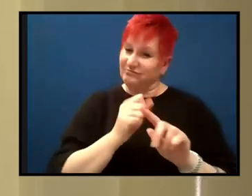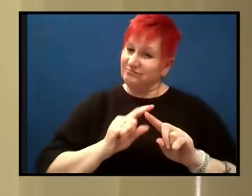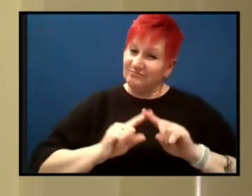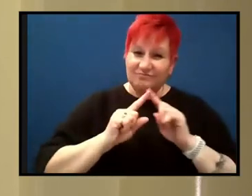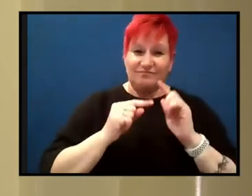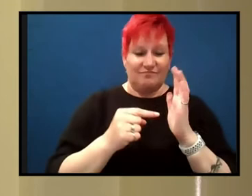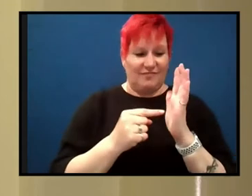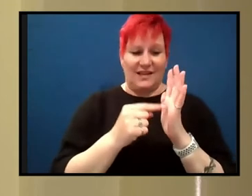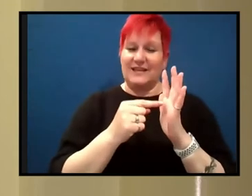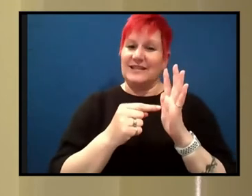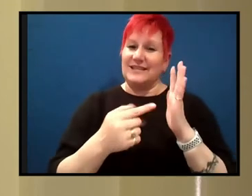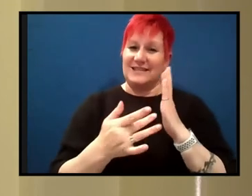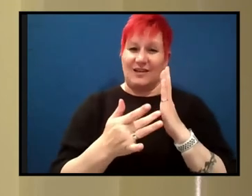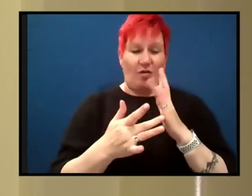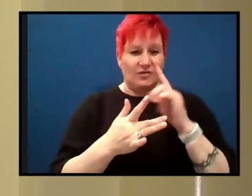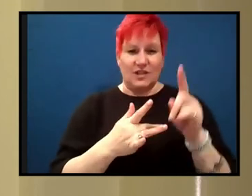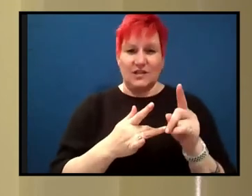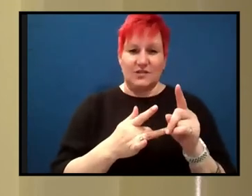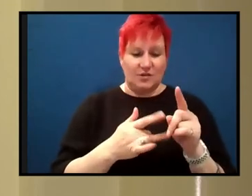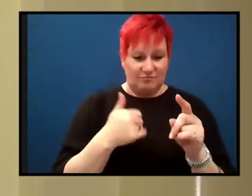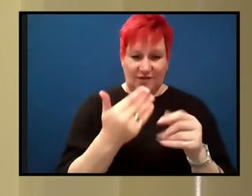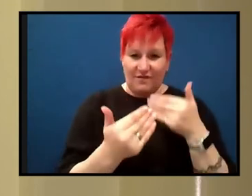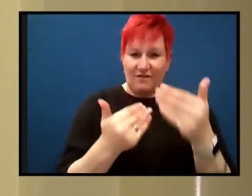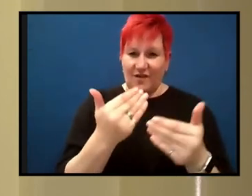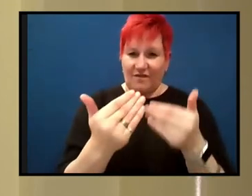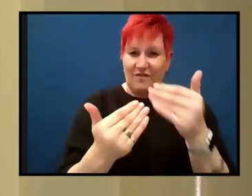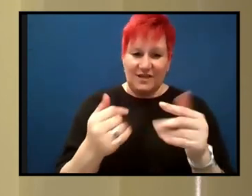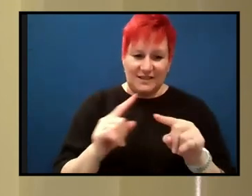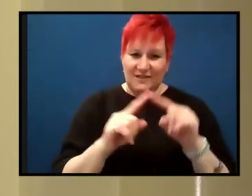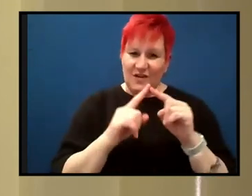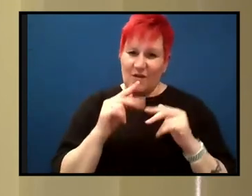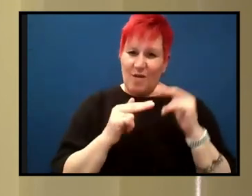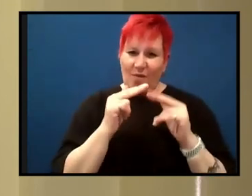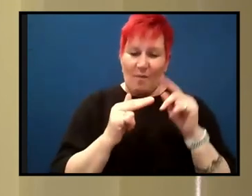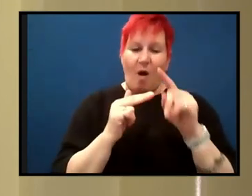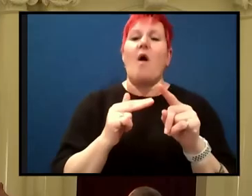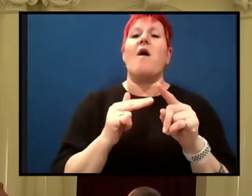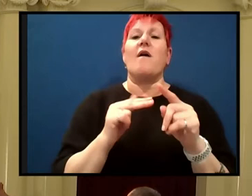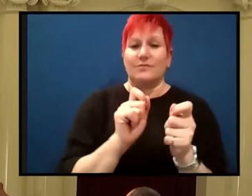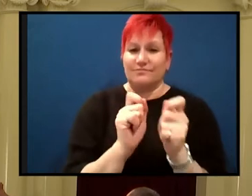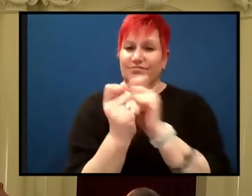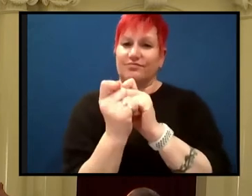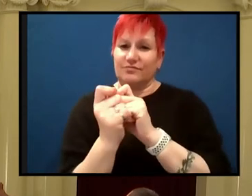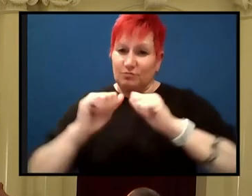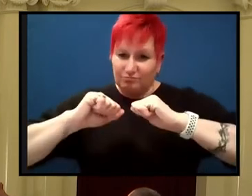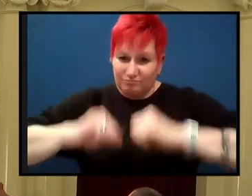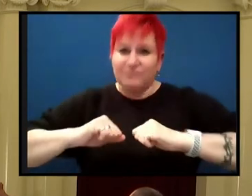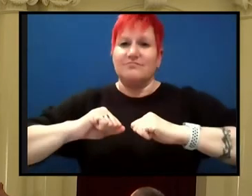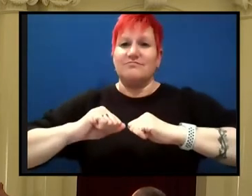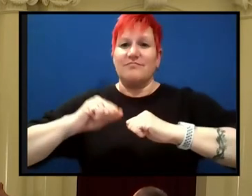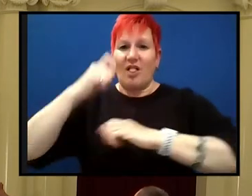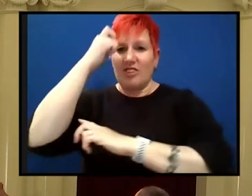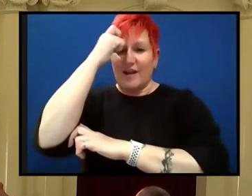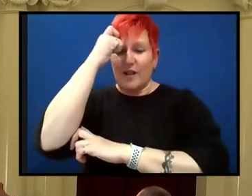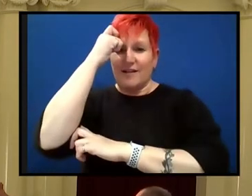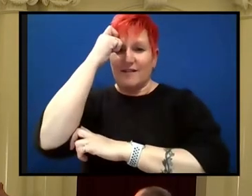um, those truths and that evidence coming forward to kind of build a real solid base for the theory. So, yeah. Fantastic. And it's fantastic